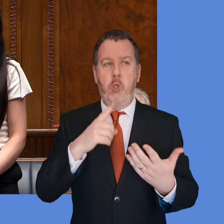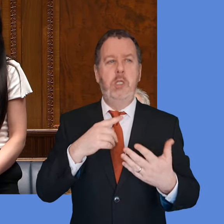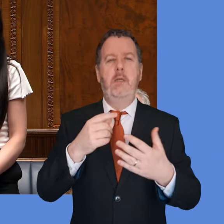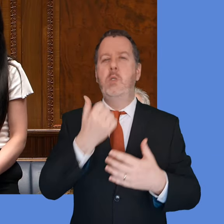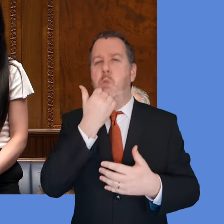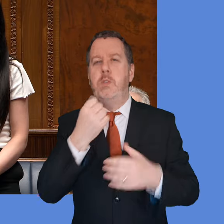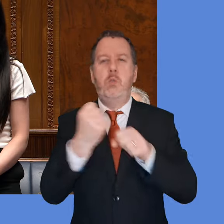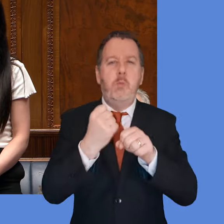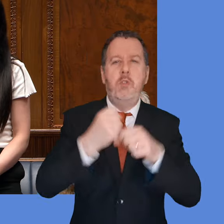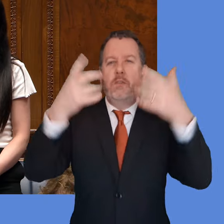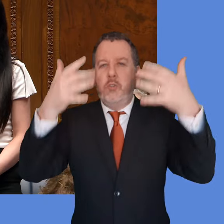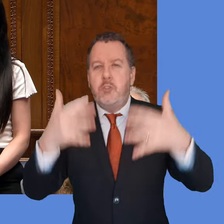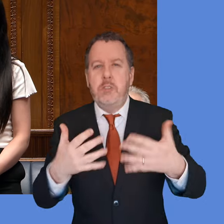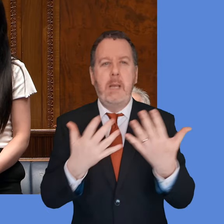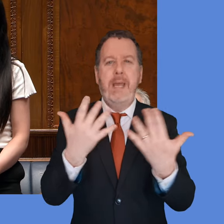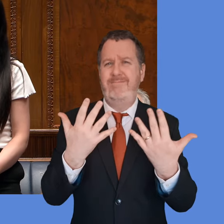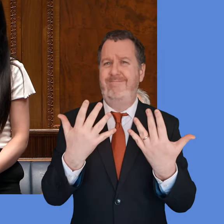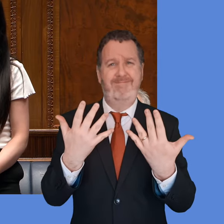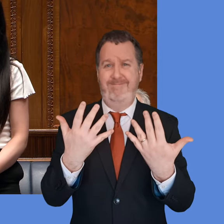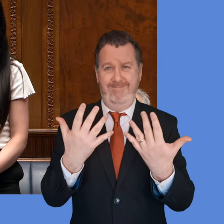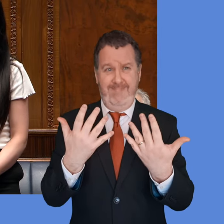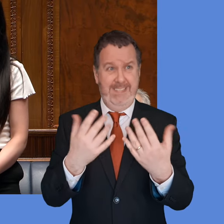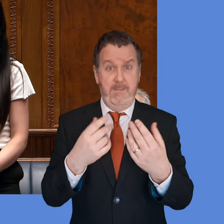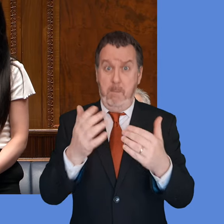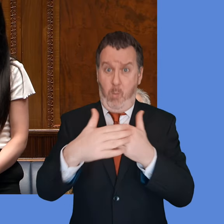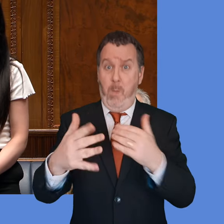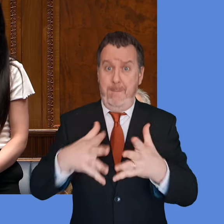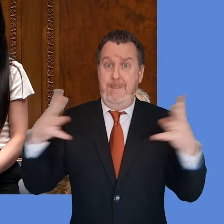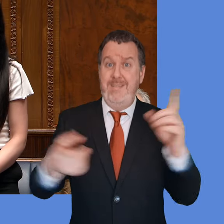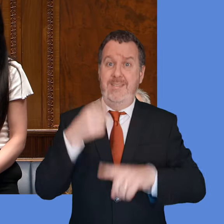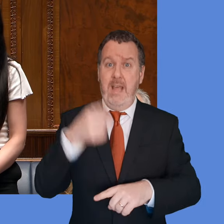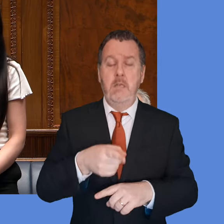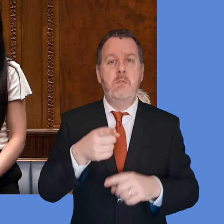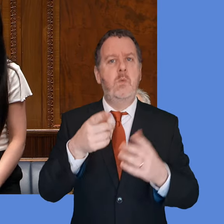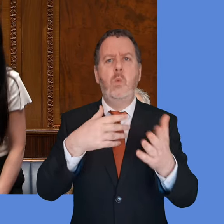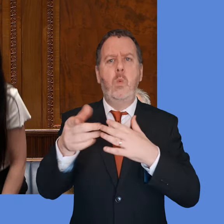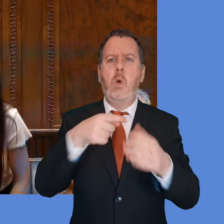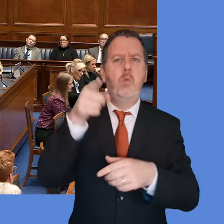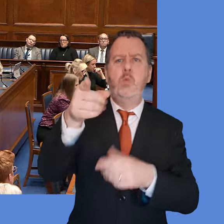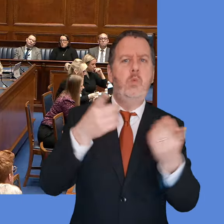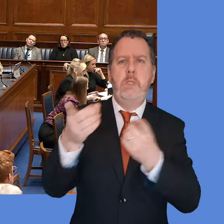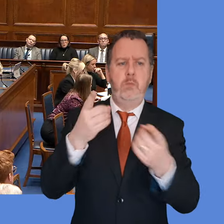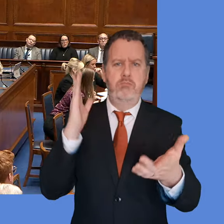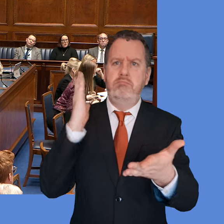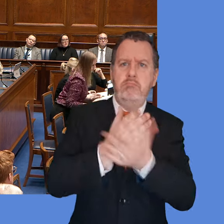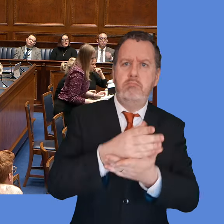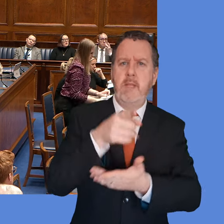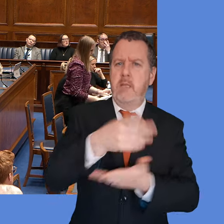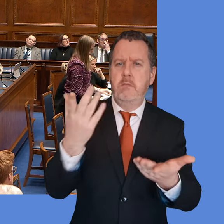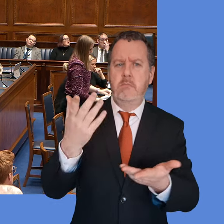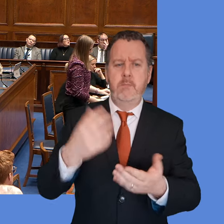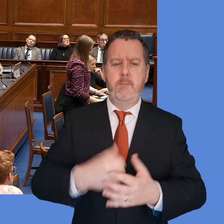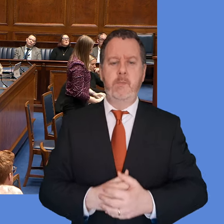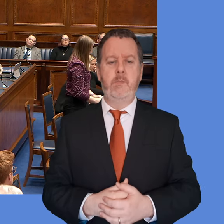just how big a problem it is. Can you outline everything that your department and yourself are doing to combat this? Mr Minister. I